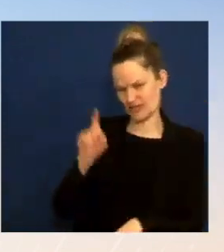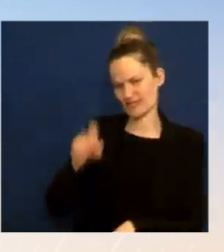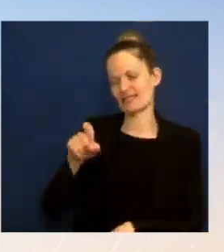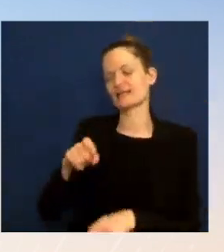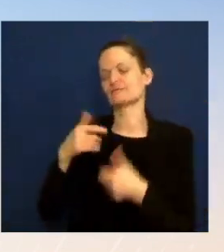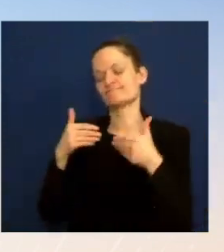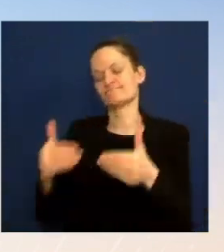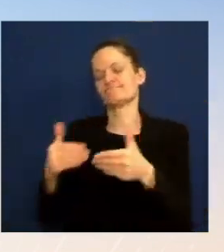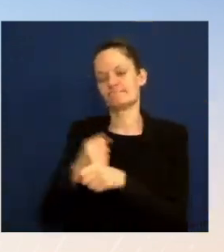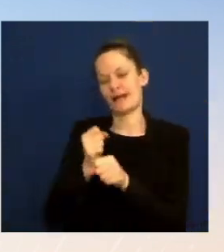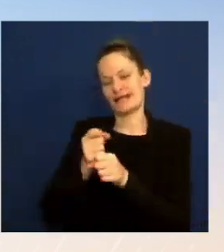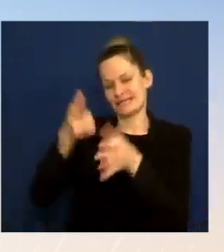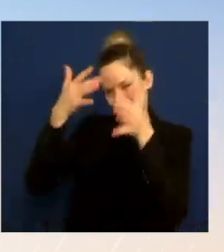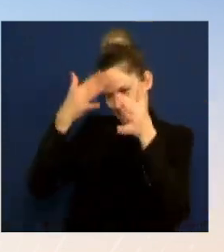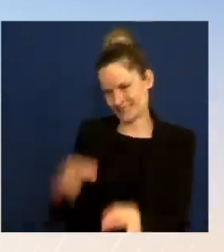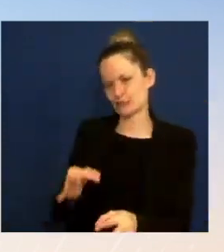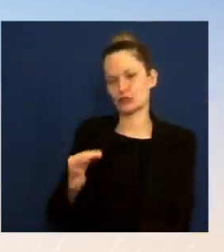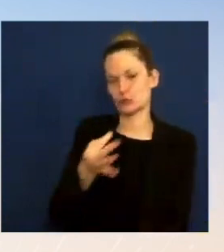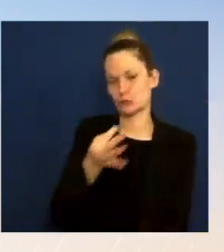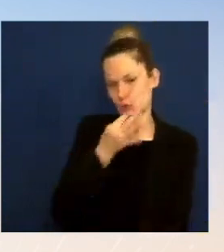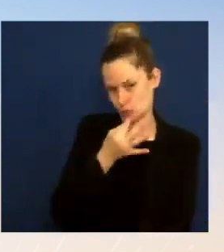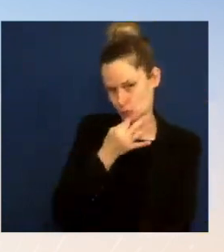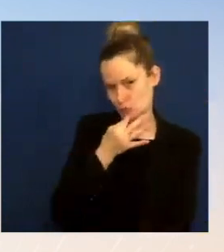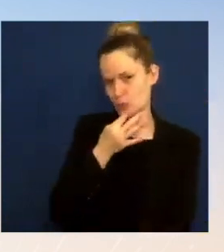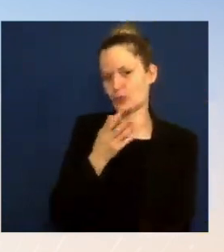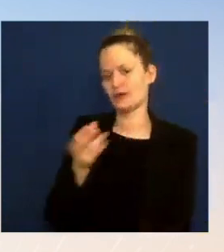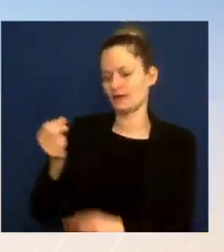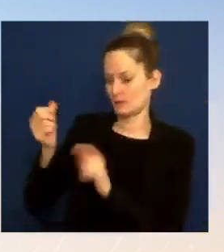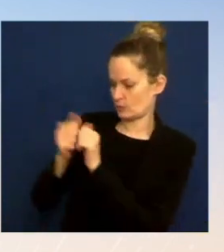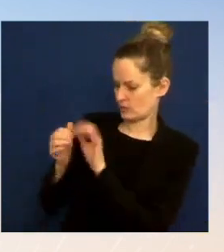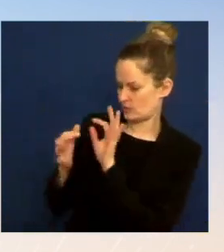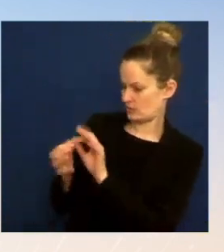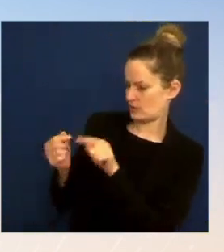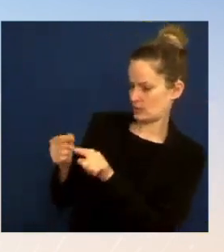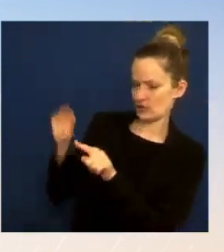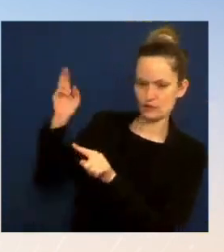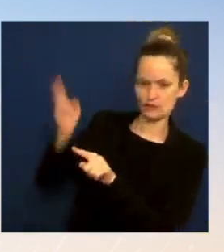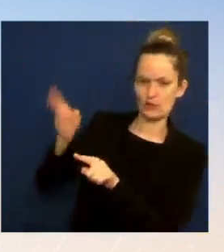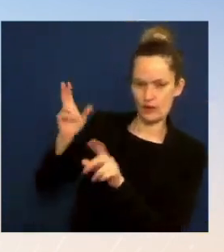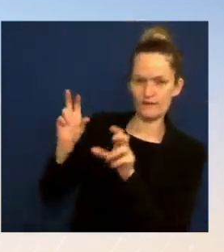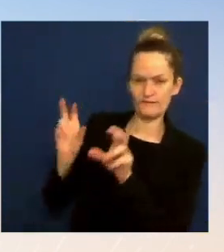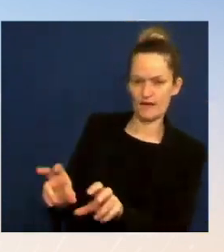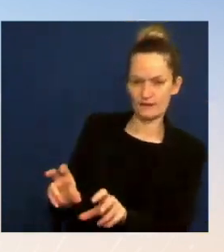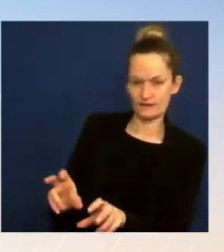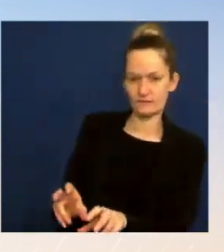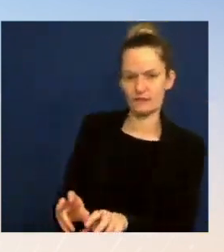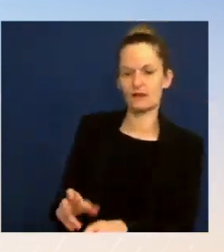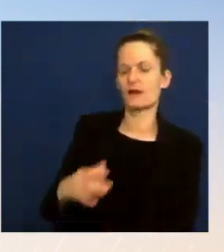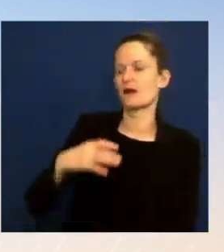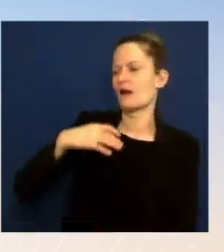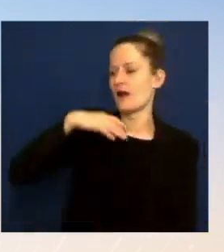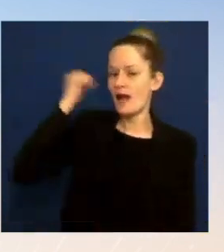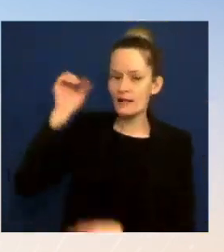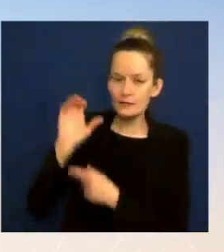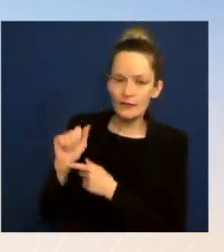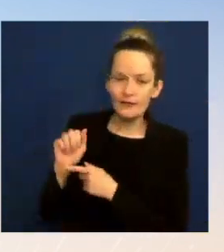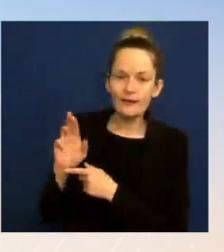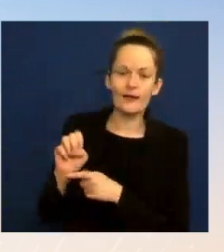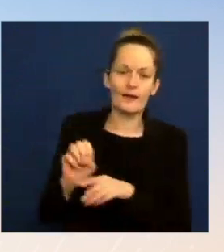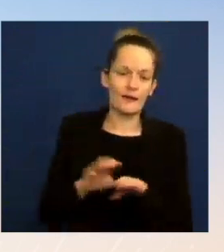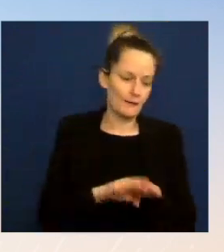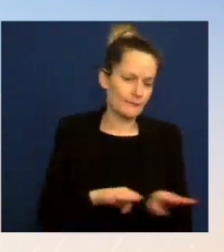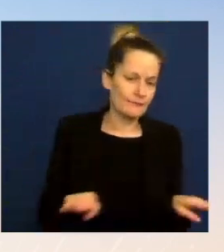childcare and eldercare and expanding access to healthcare. And there are important discussions now about exactly how to do that.